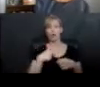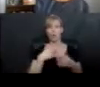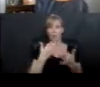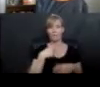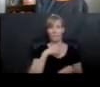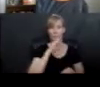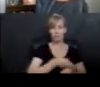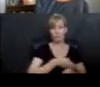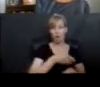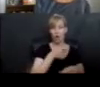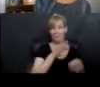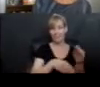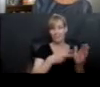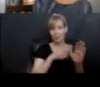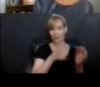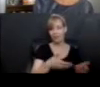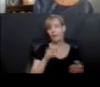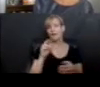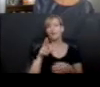right? Or you're waiting for a doctor's appointment.